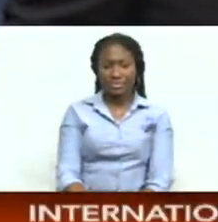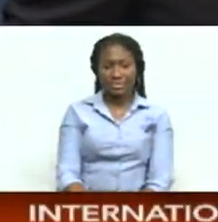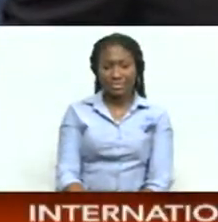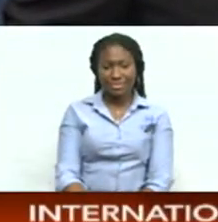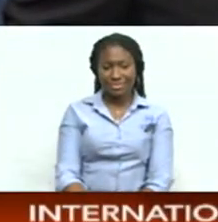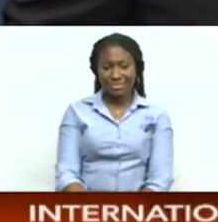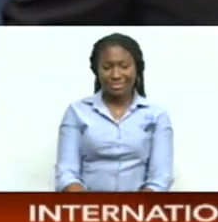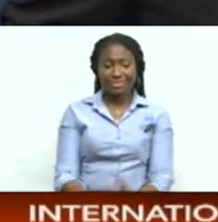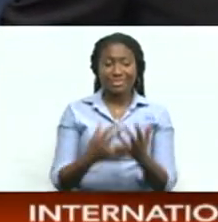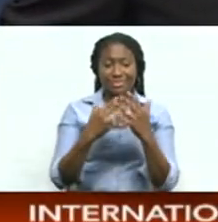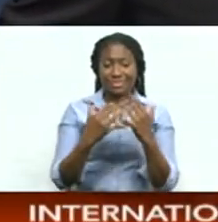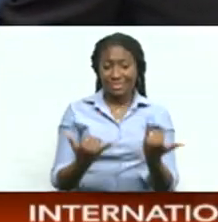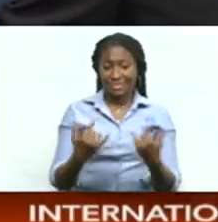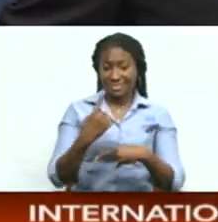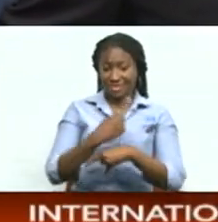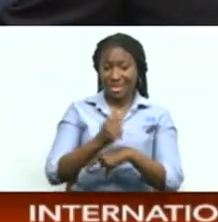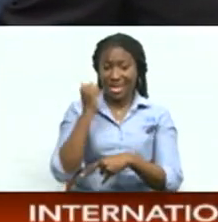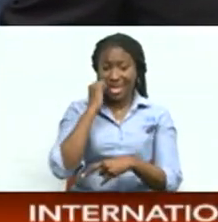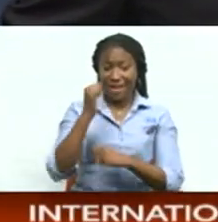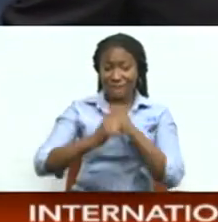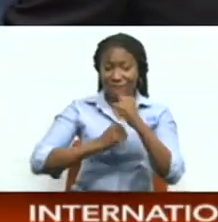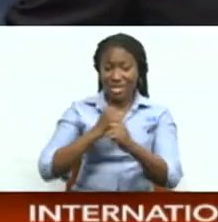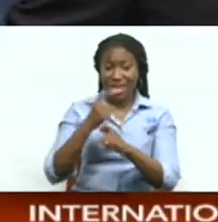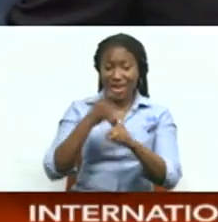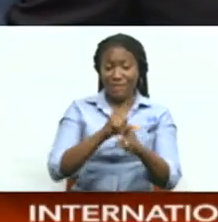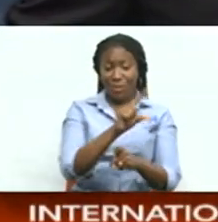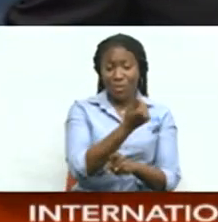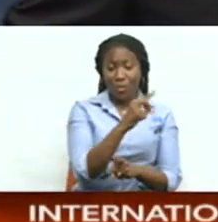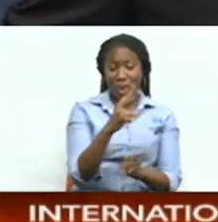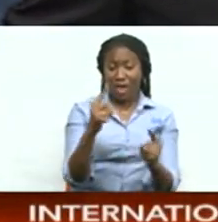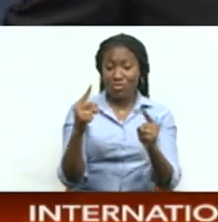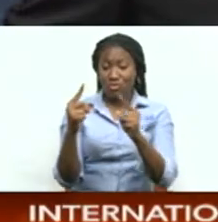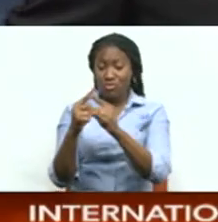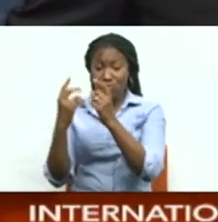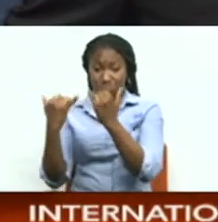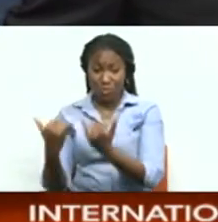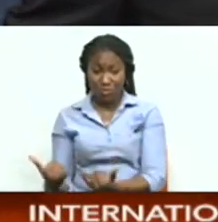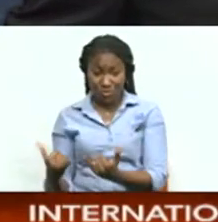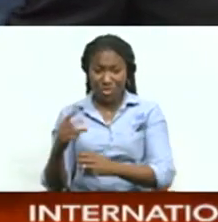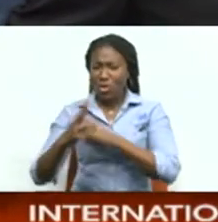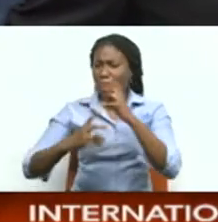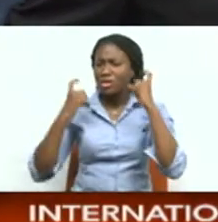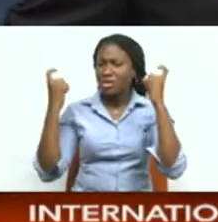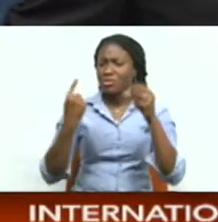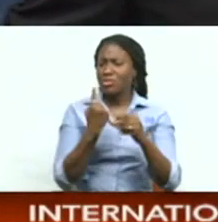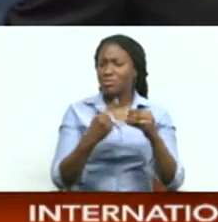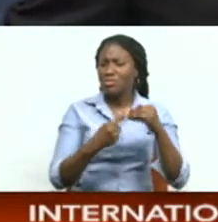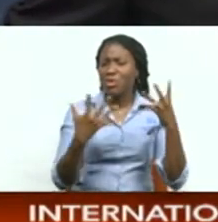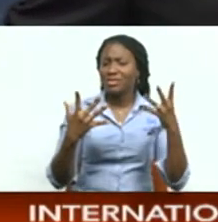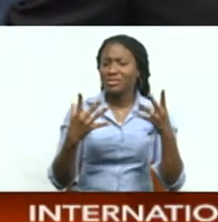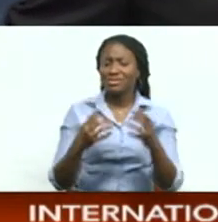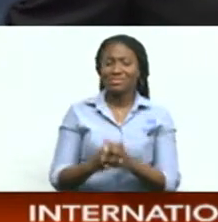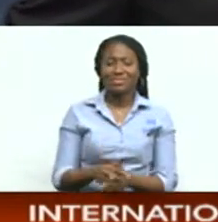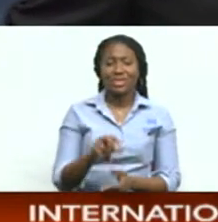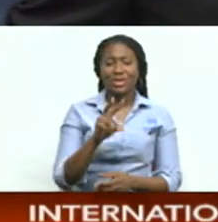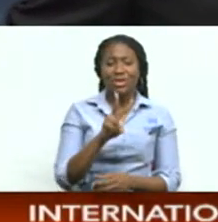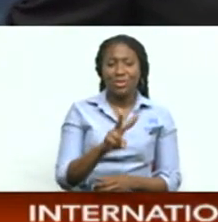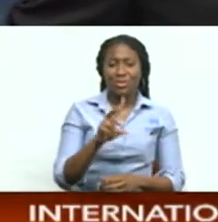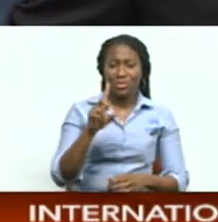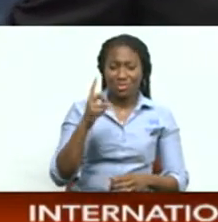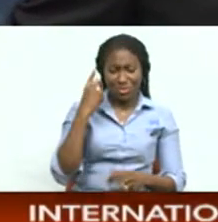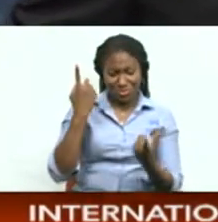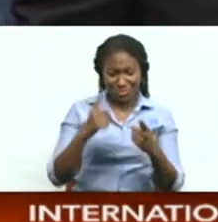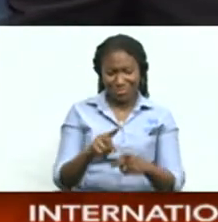on this day every year since 2012 the world celebrates something special the uniqueness of the 21st chromosome that